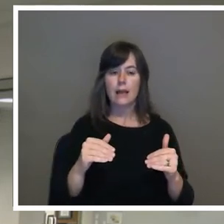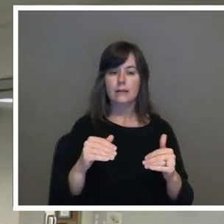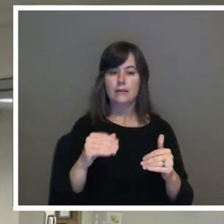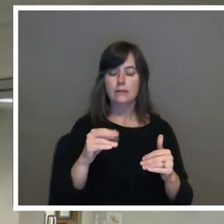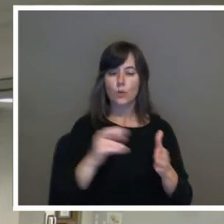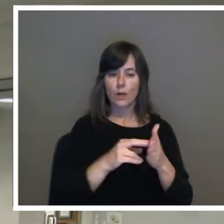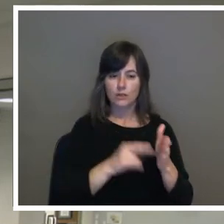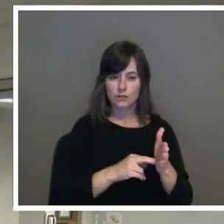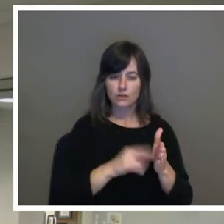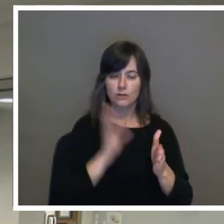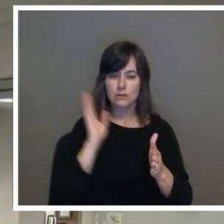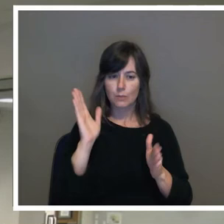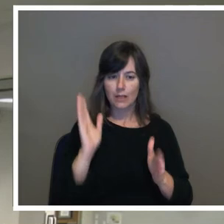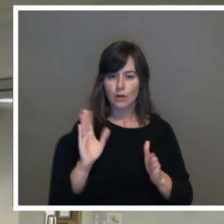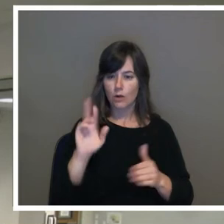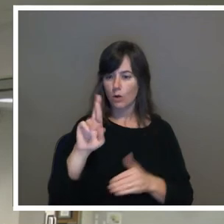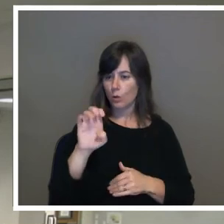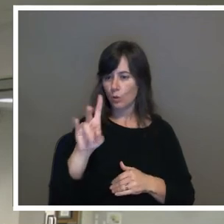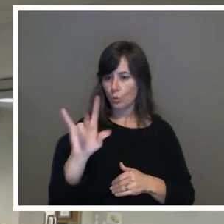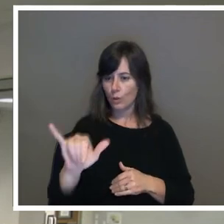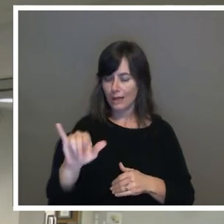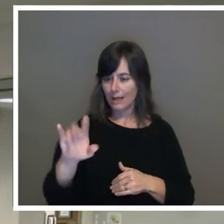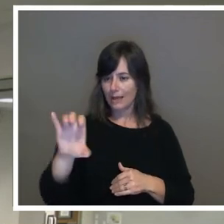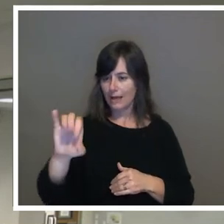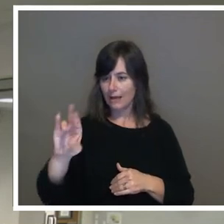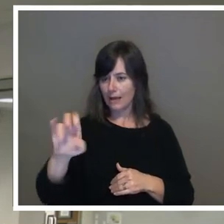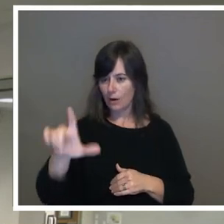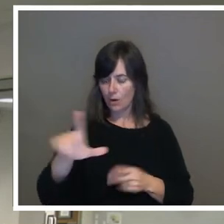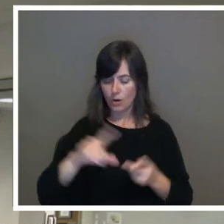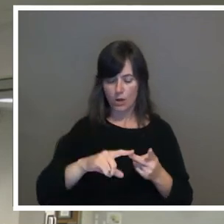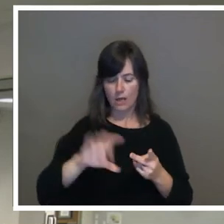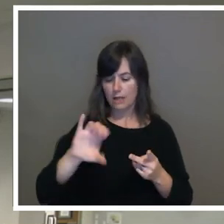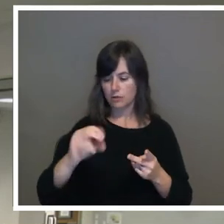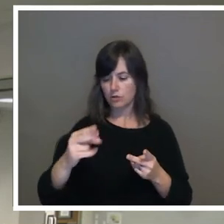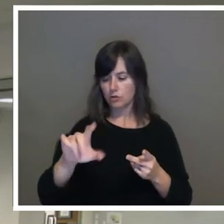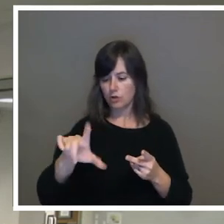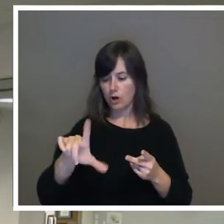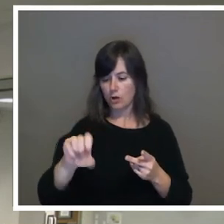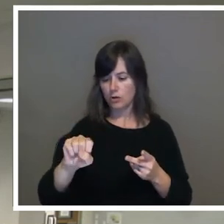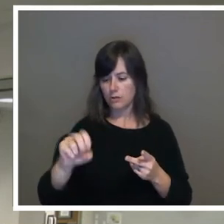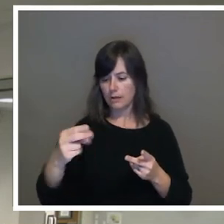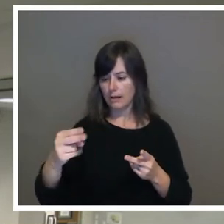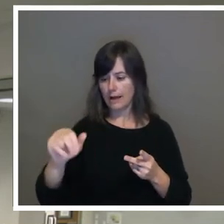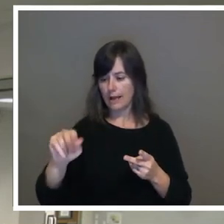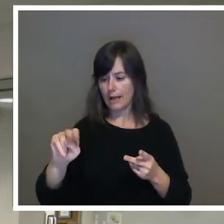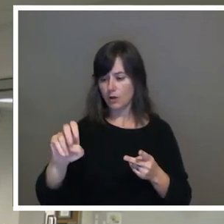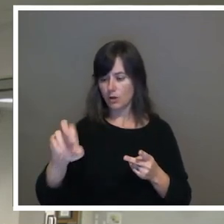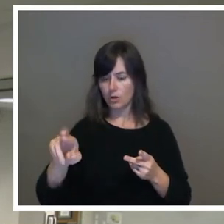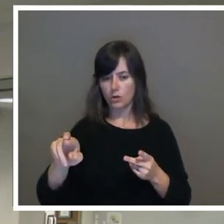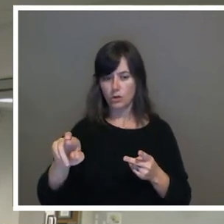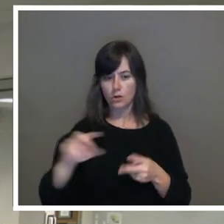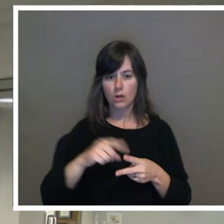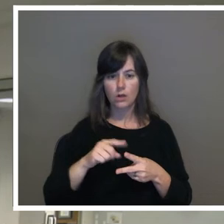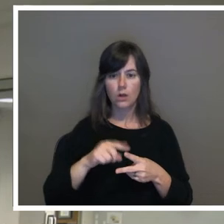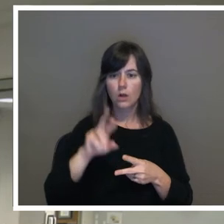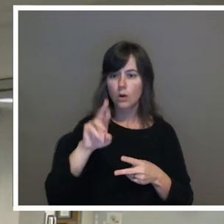Carroll, followed by Charles Hanner. Ricky Carroll, are you here?